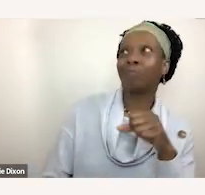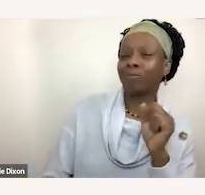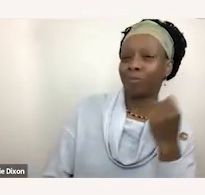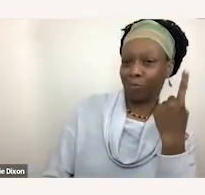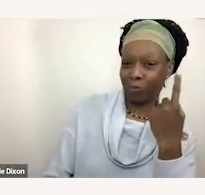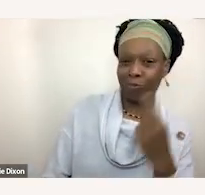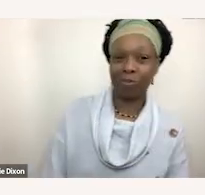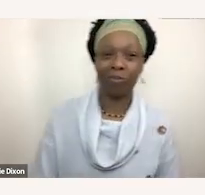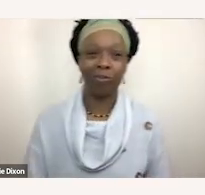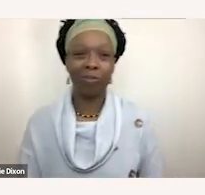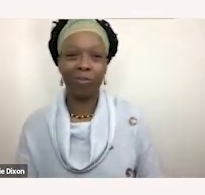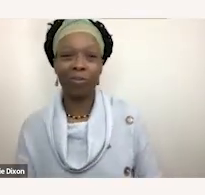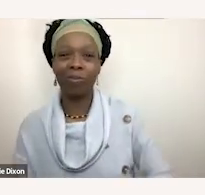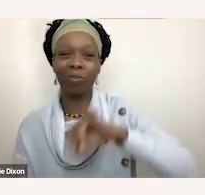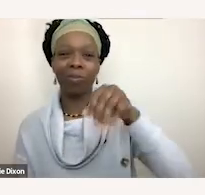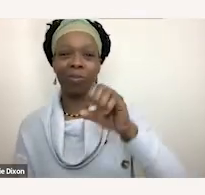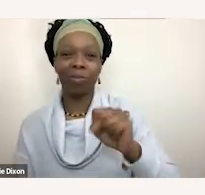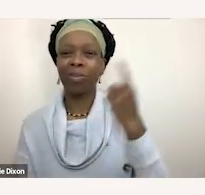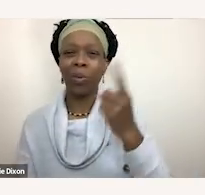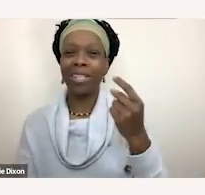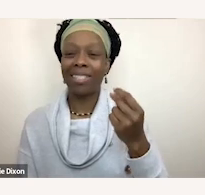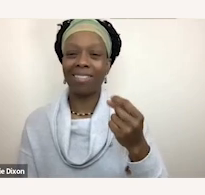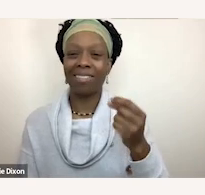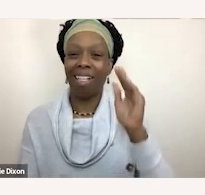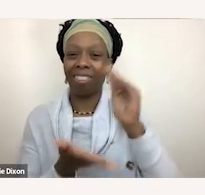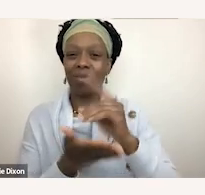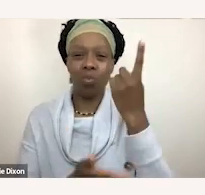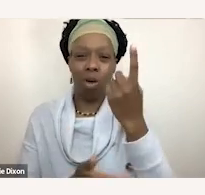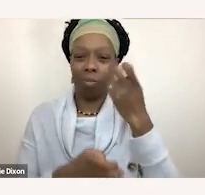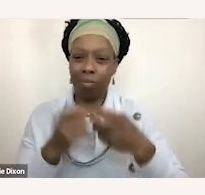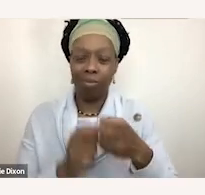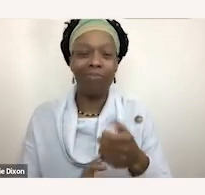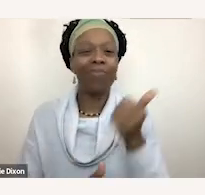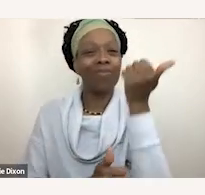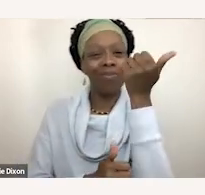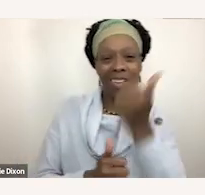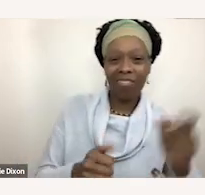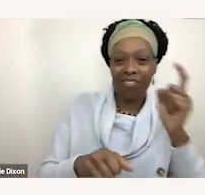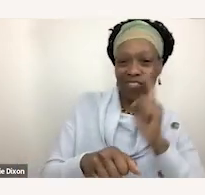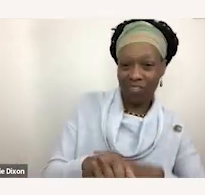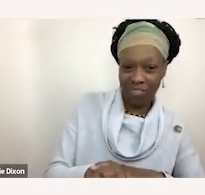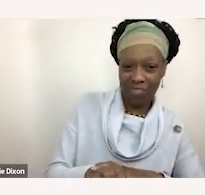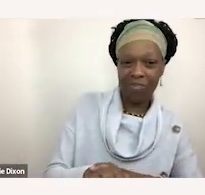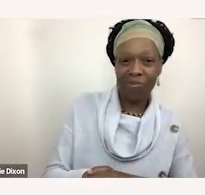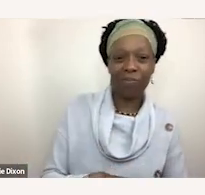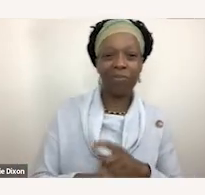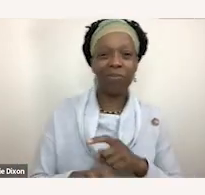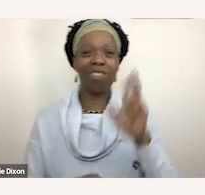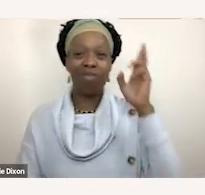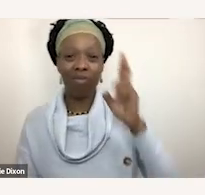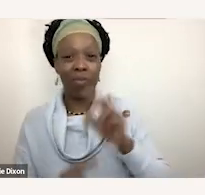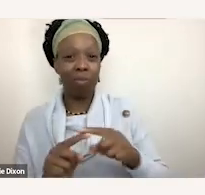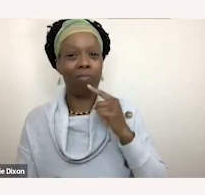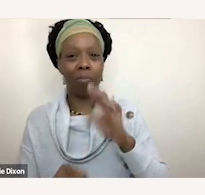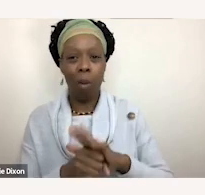There's always at least one. Always. Like, without fail, every single time. Yeah, promise you it's worth it because, yeah, for